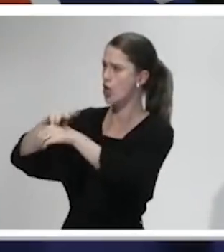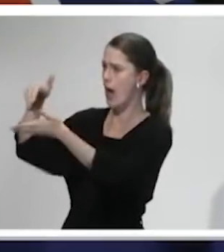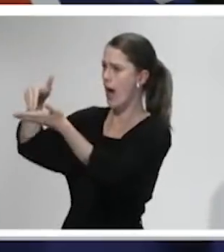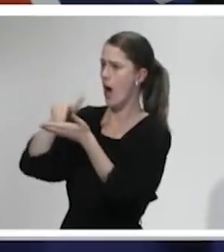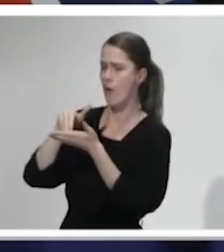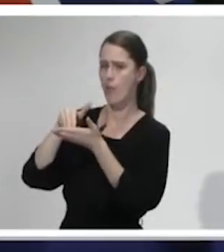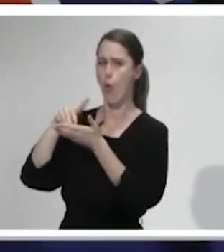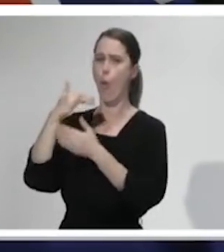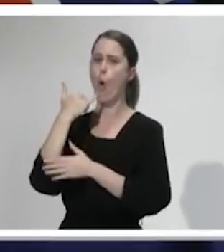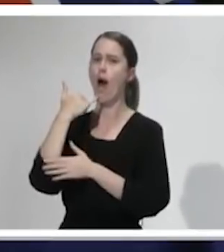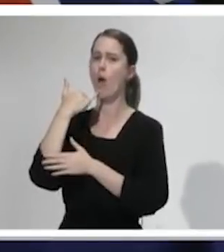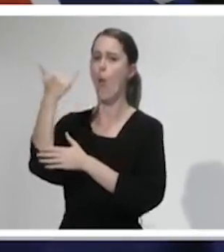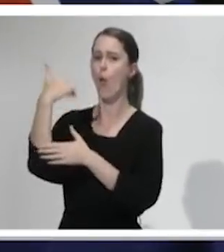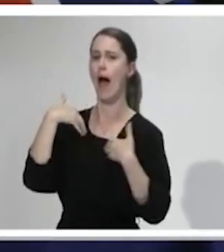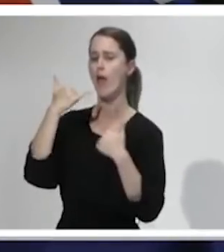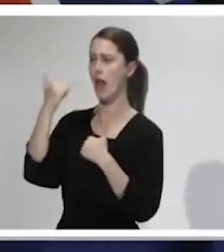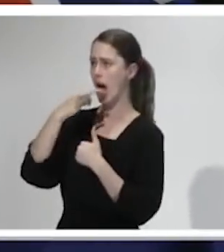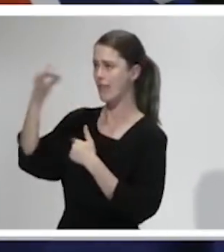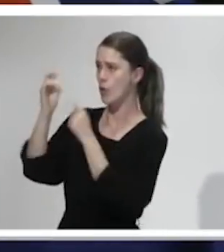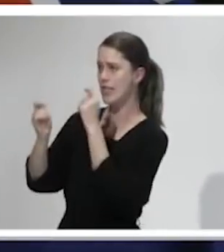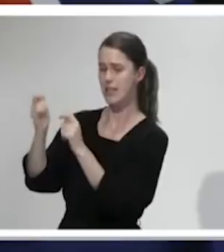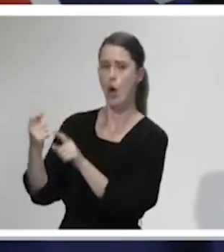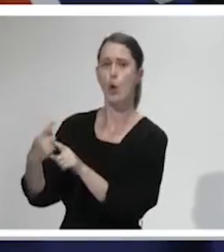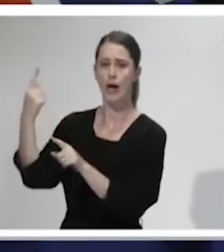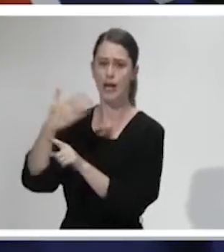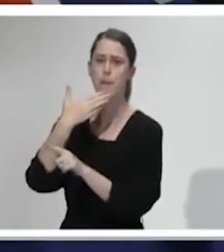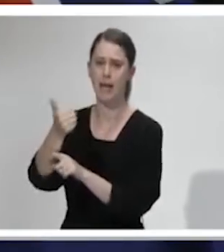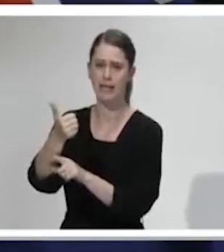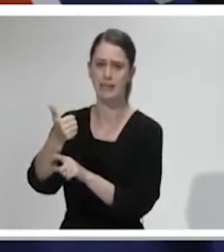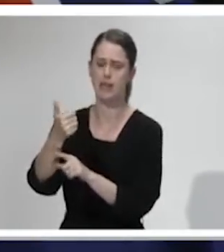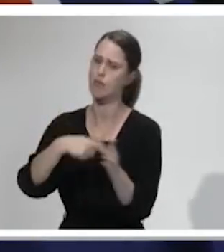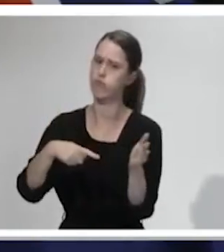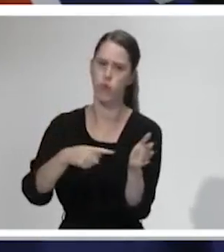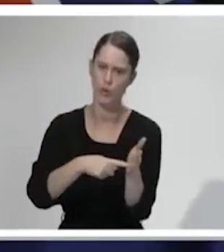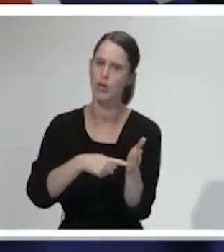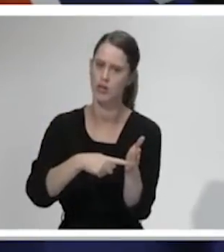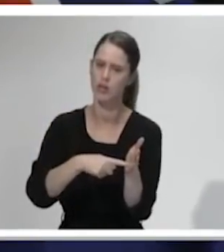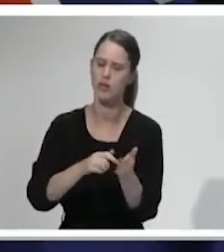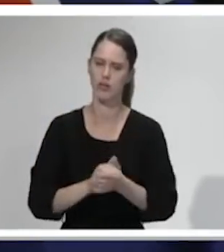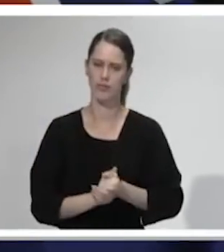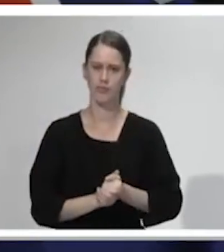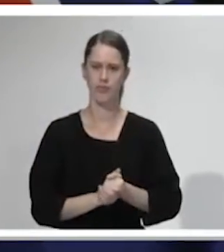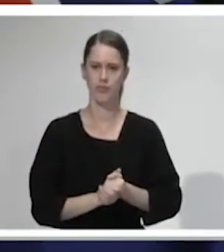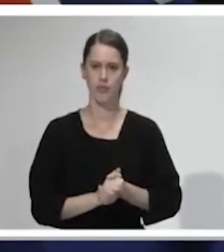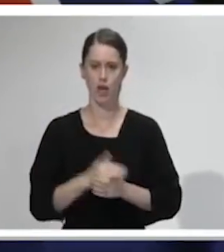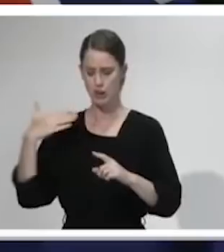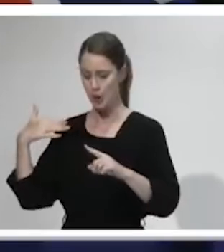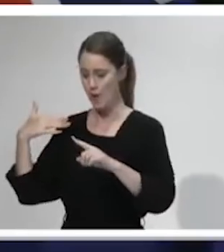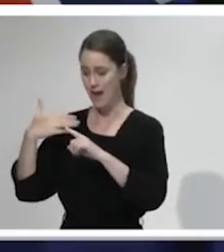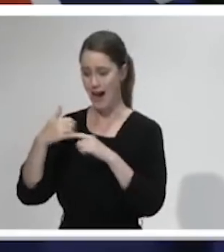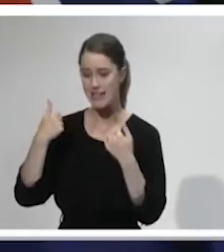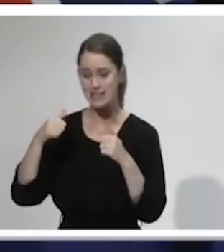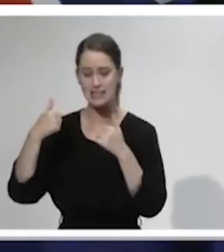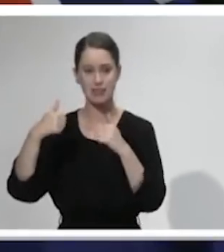Healthline about getting a test. And quickly. I cannot emphasise this enough. All of our success in contact